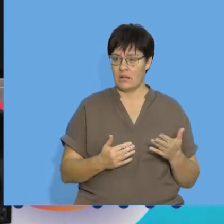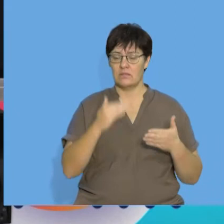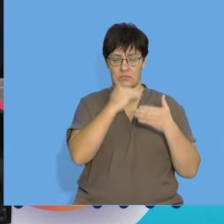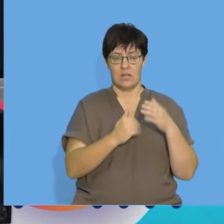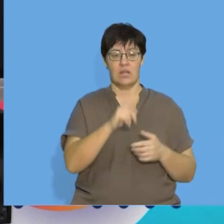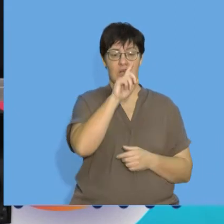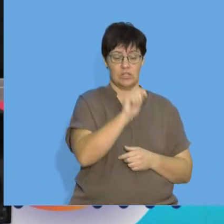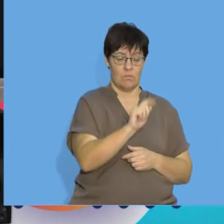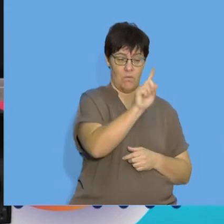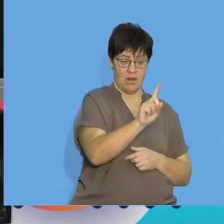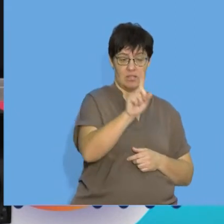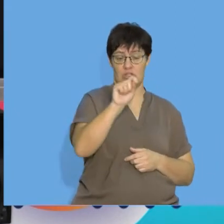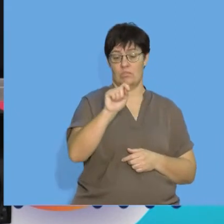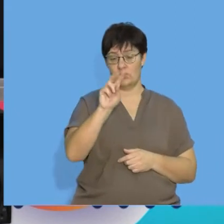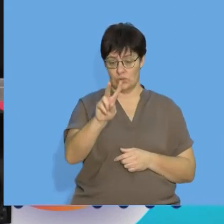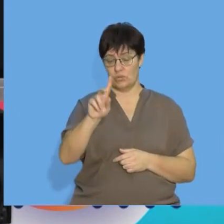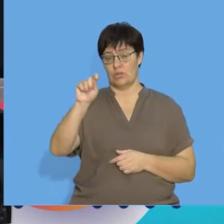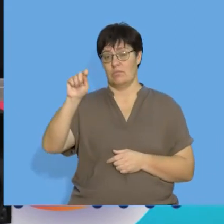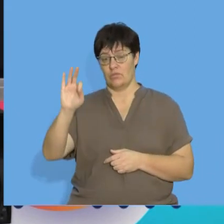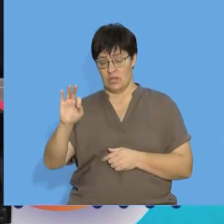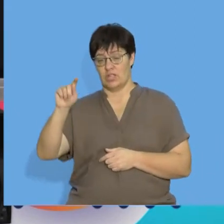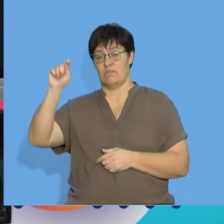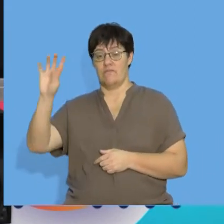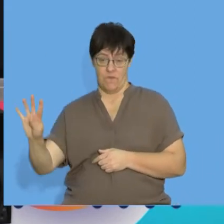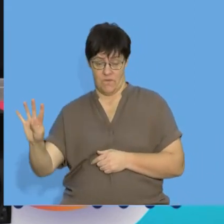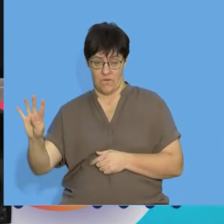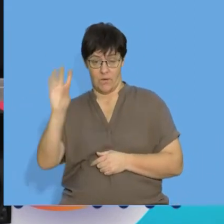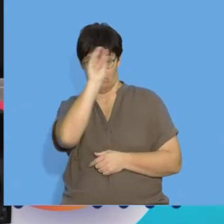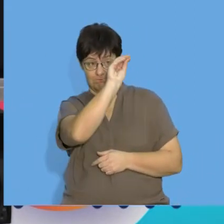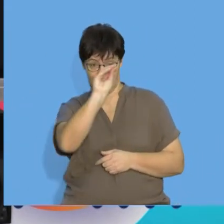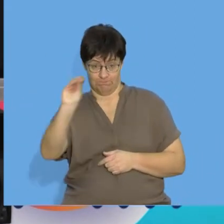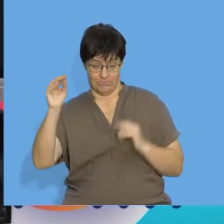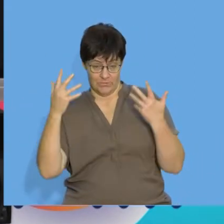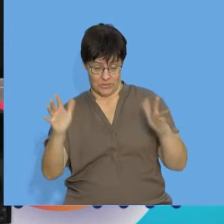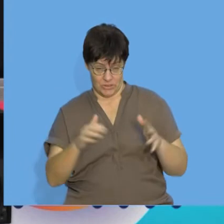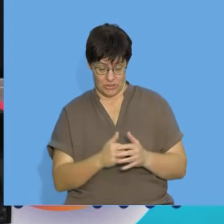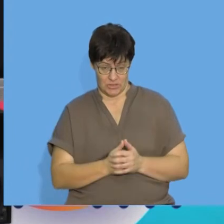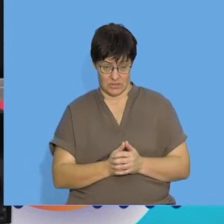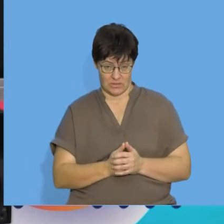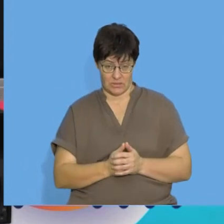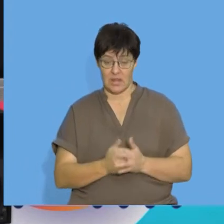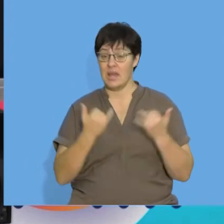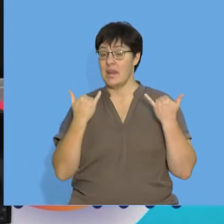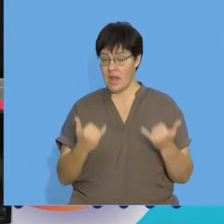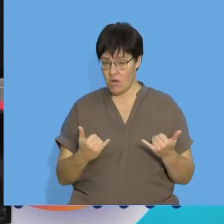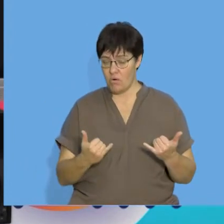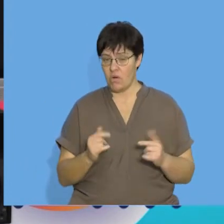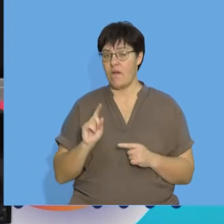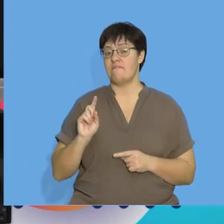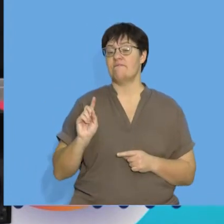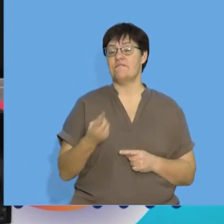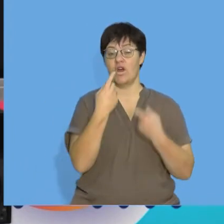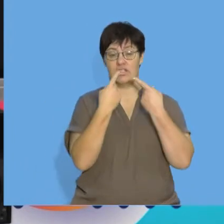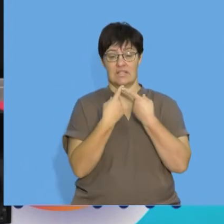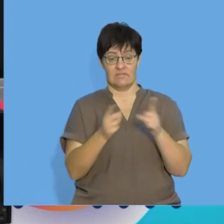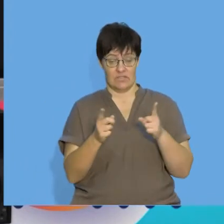listed term one, term two, term three, and term four. I'm now going to look at the first